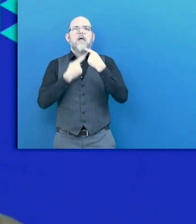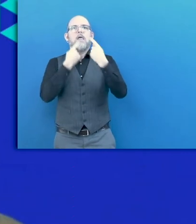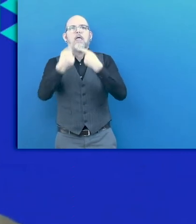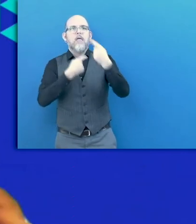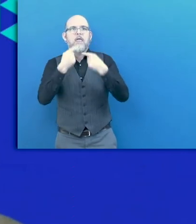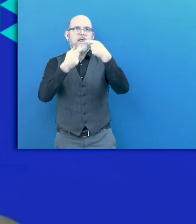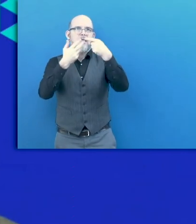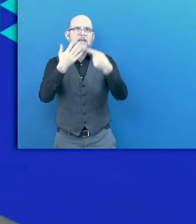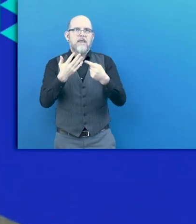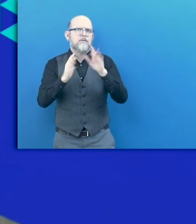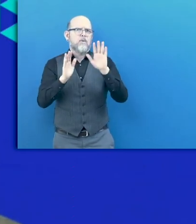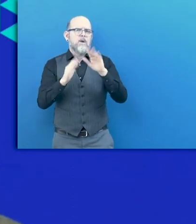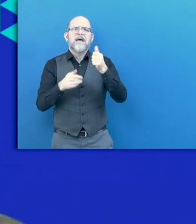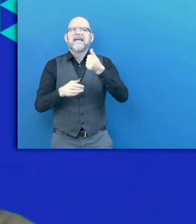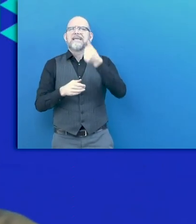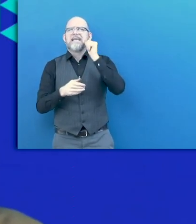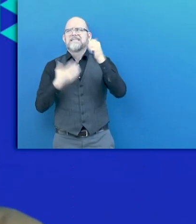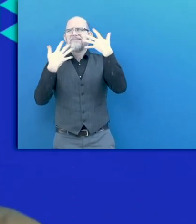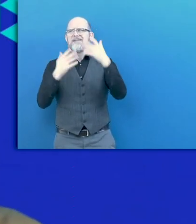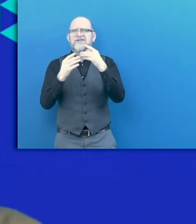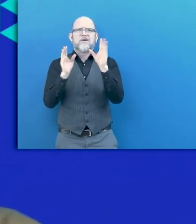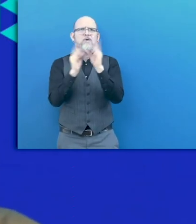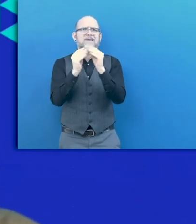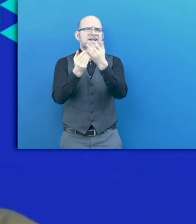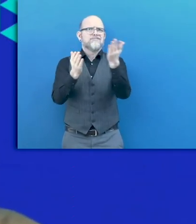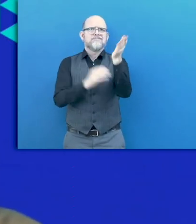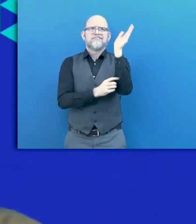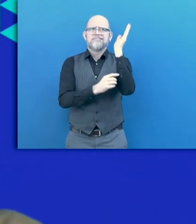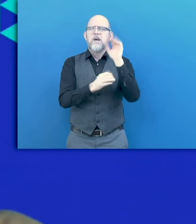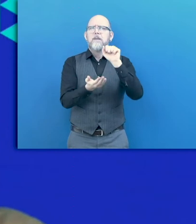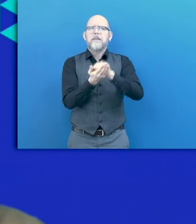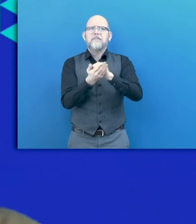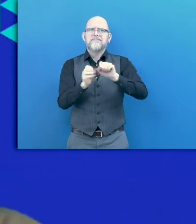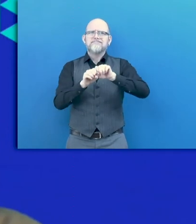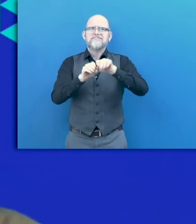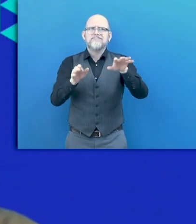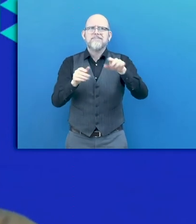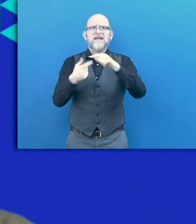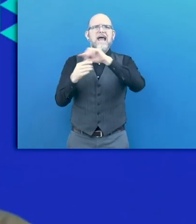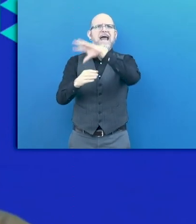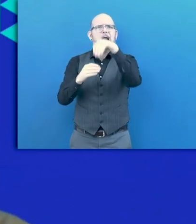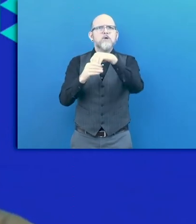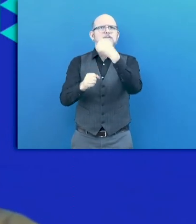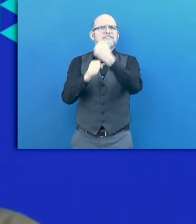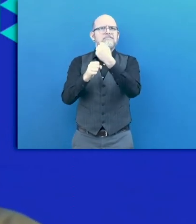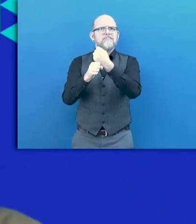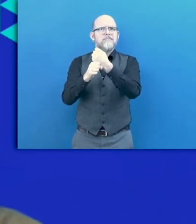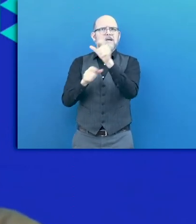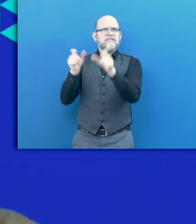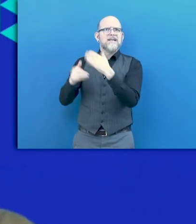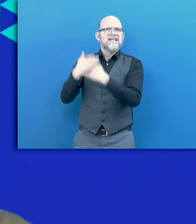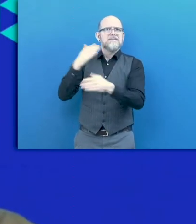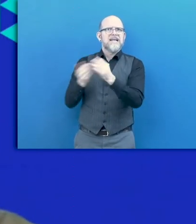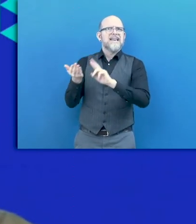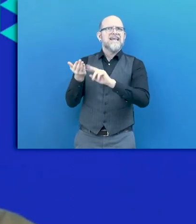just yesterday, also within this conference, we launched a publication on the inclusion of persons with disabilities in the digital economy, and we